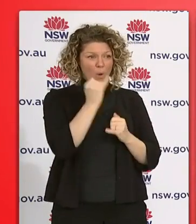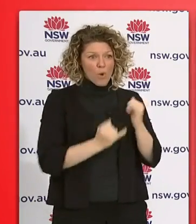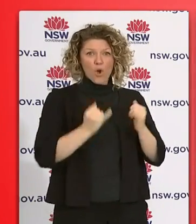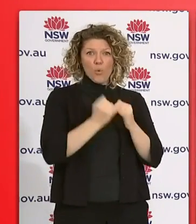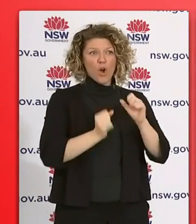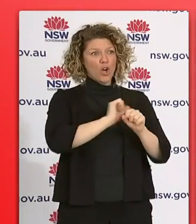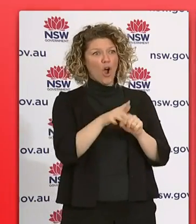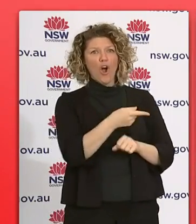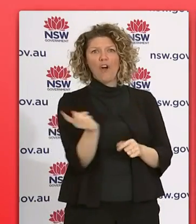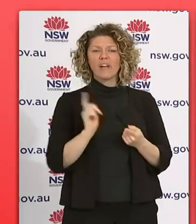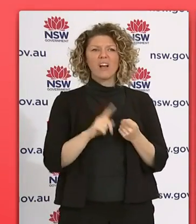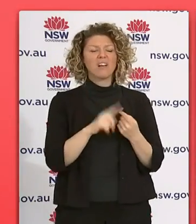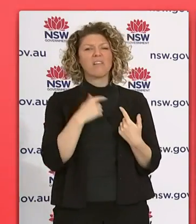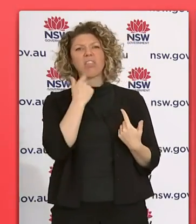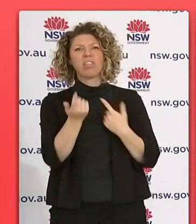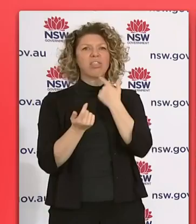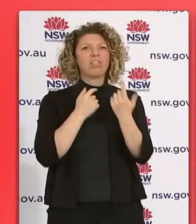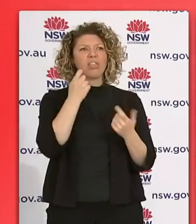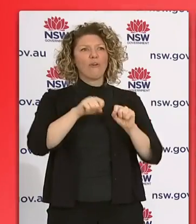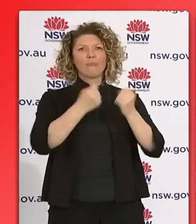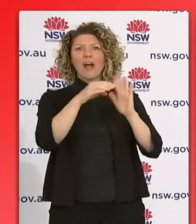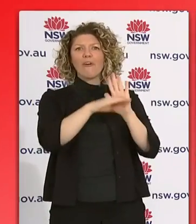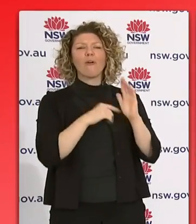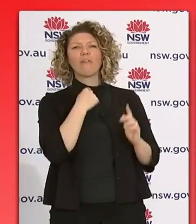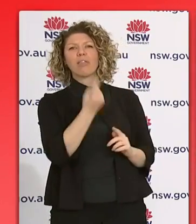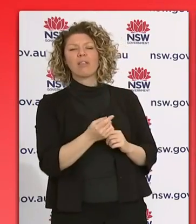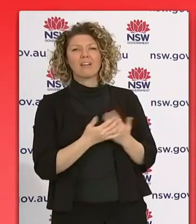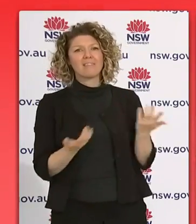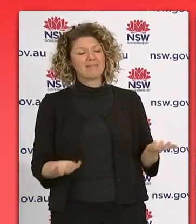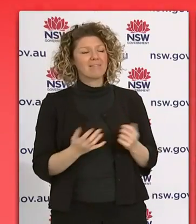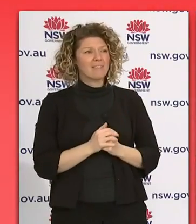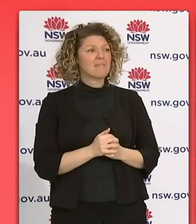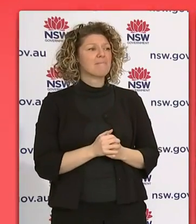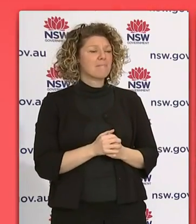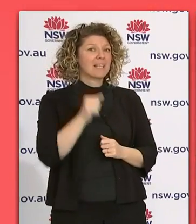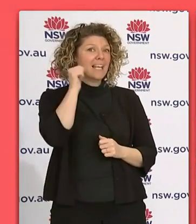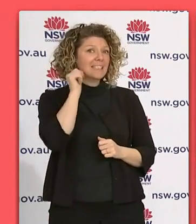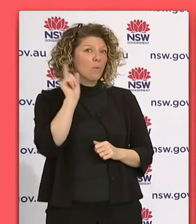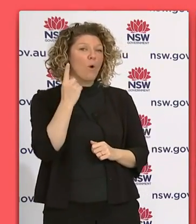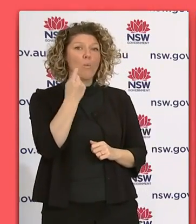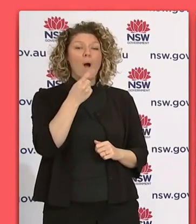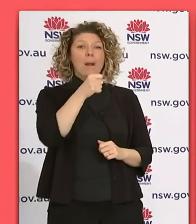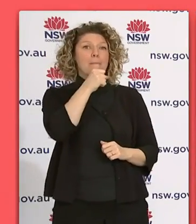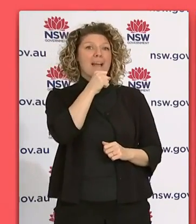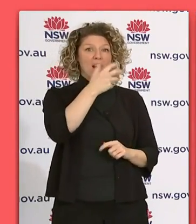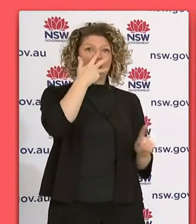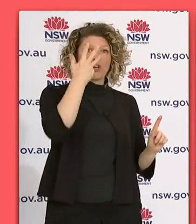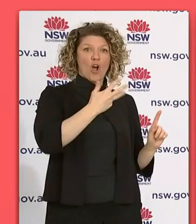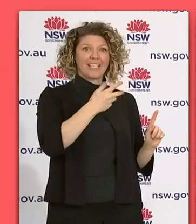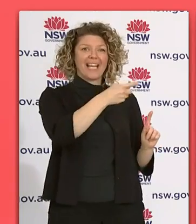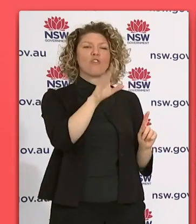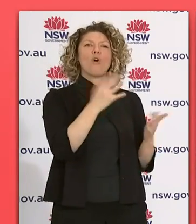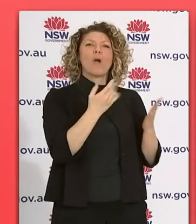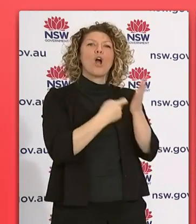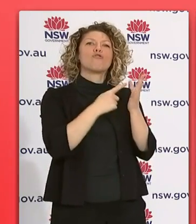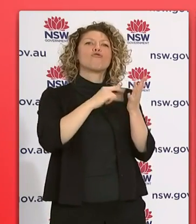that people are still flouting the rules. I can indicate that, as you're aware, yesterday, a 19-year-old Rose Bay man was charged